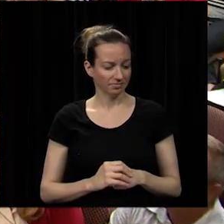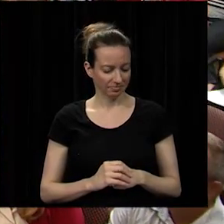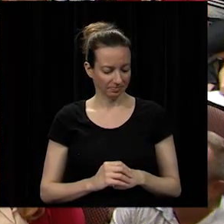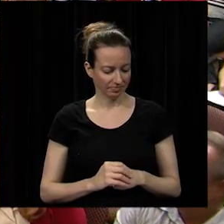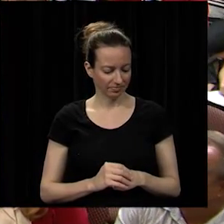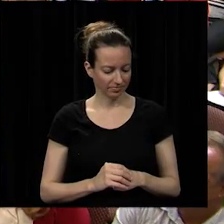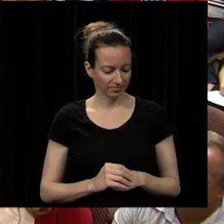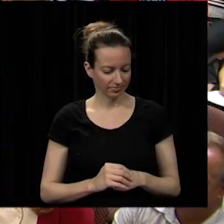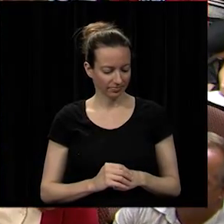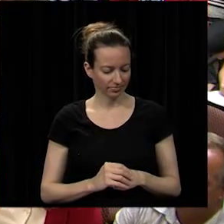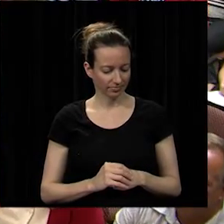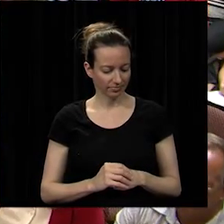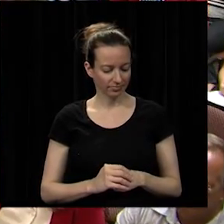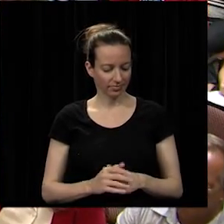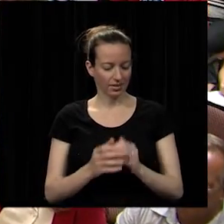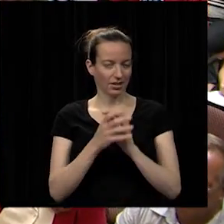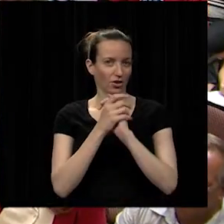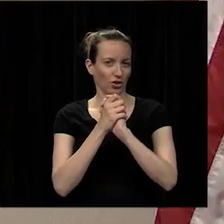congratulations